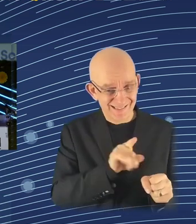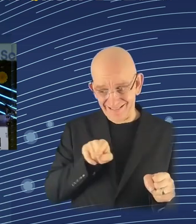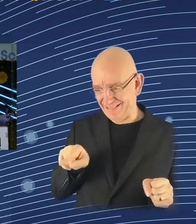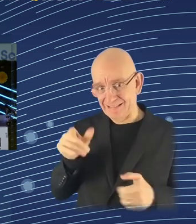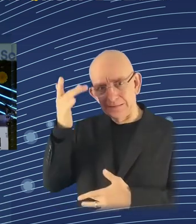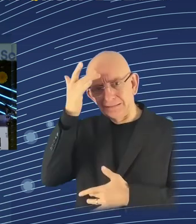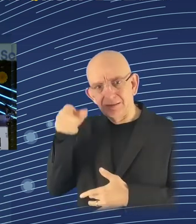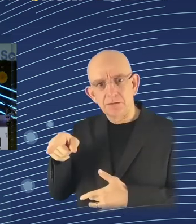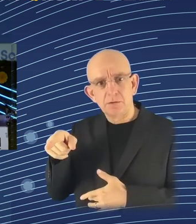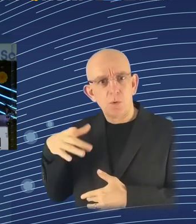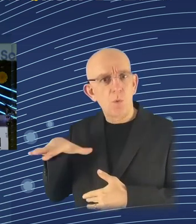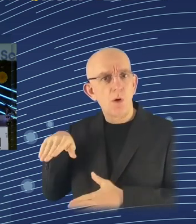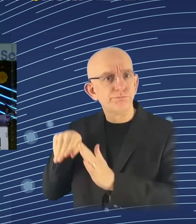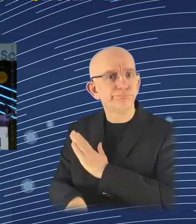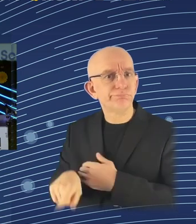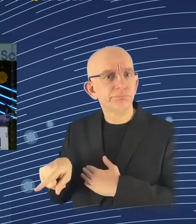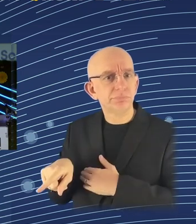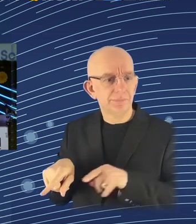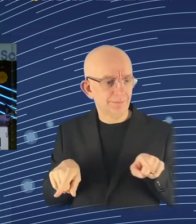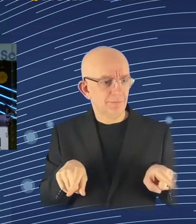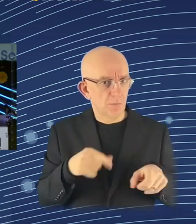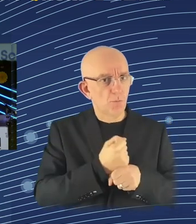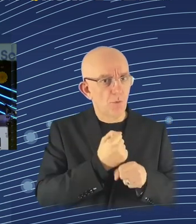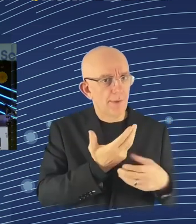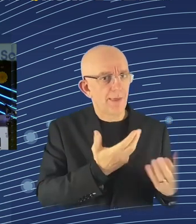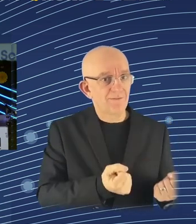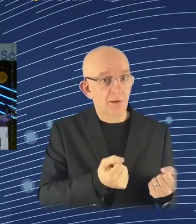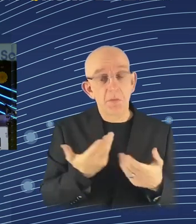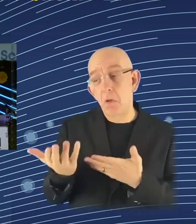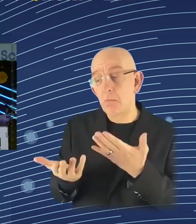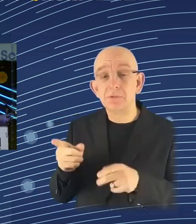sometimes I see some of my divorced friends, they're anything but unhappy.